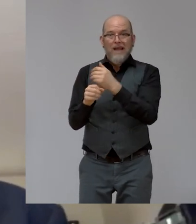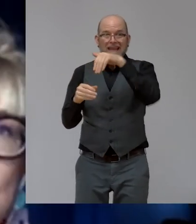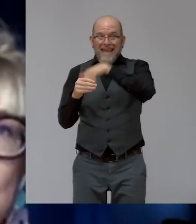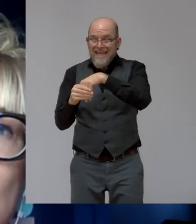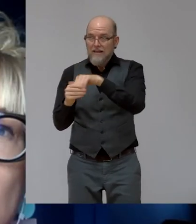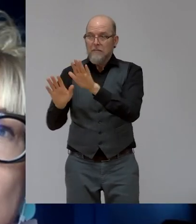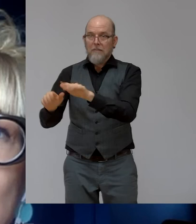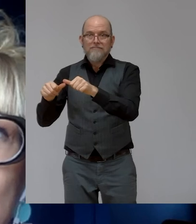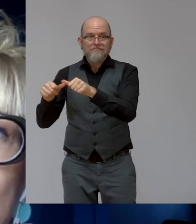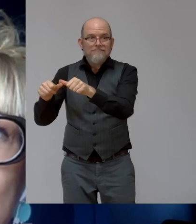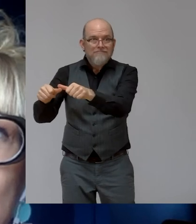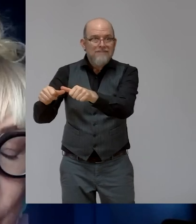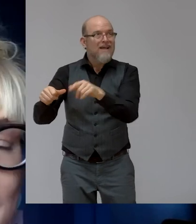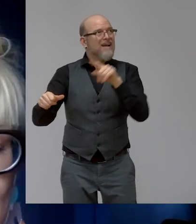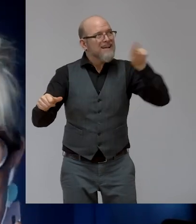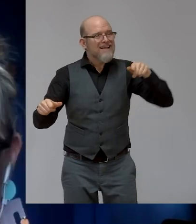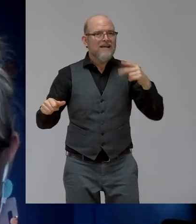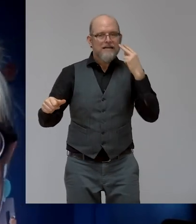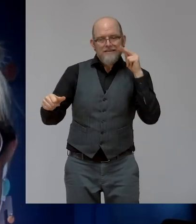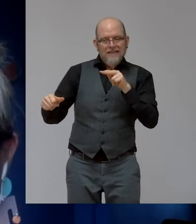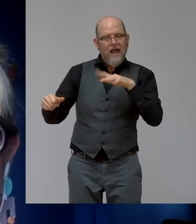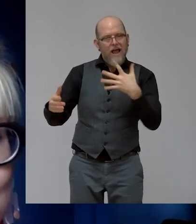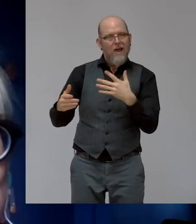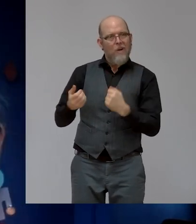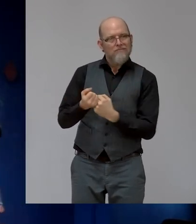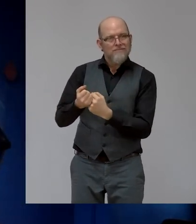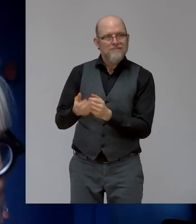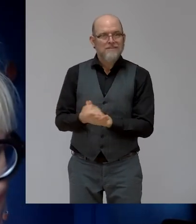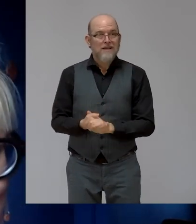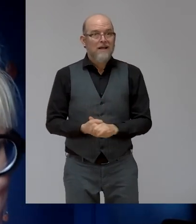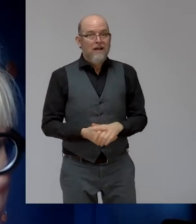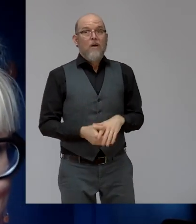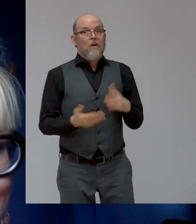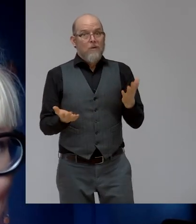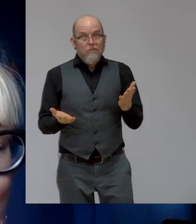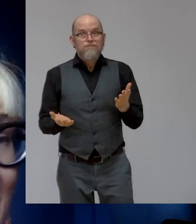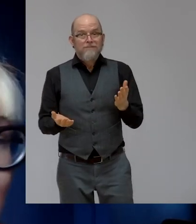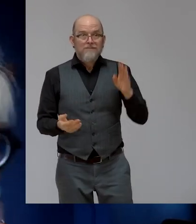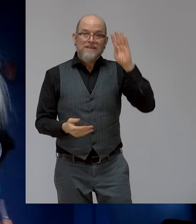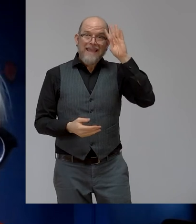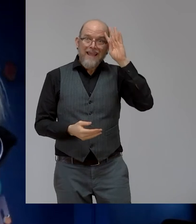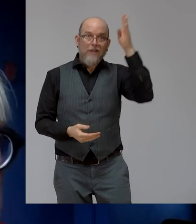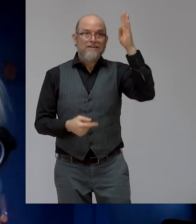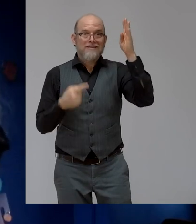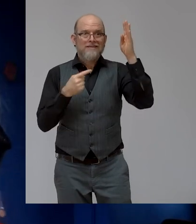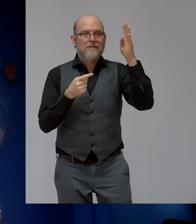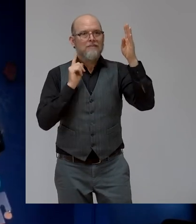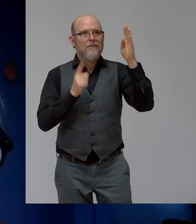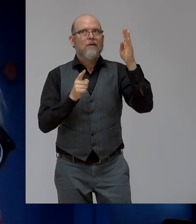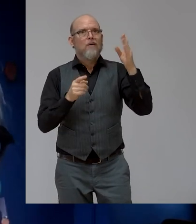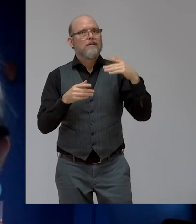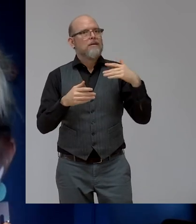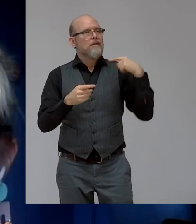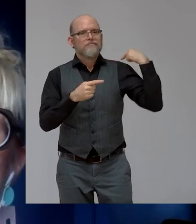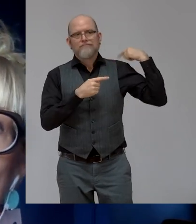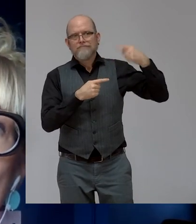I think the issue with innovation by its nature is innovation has a lot of failure attached to it. Right. And there's nobody who's an expert in